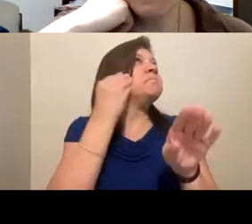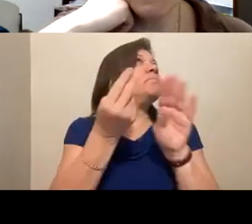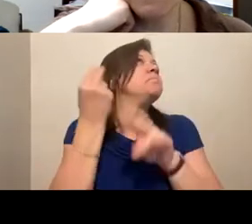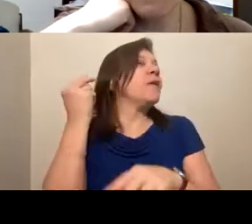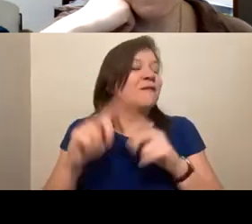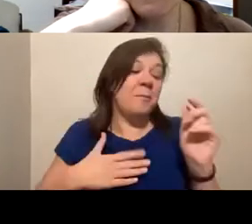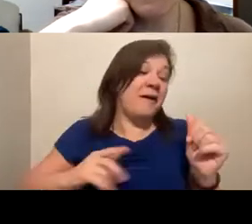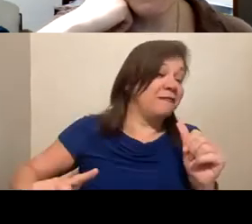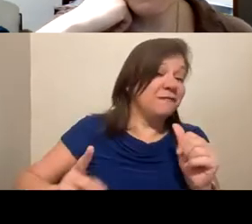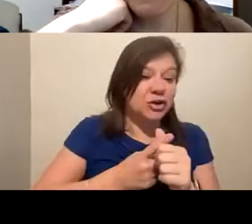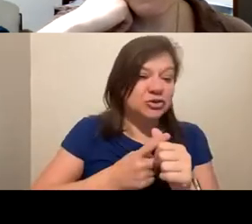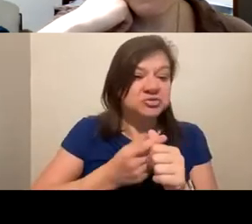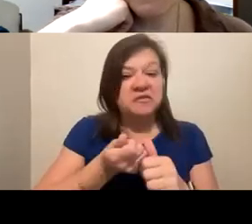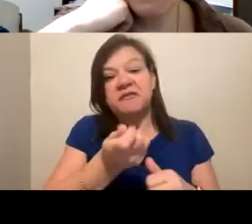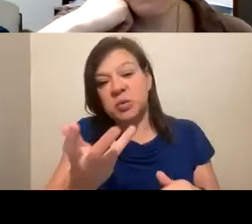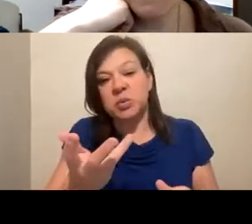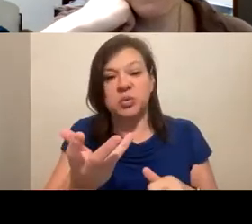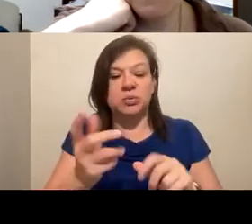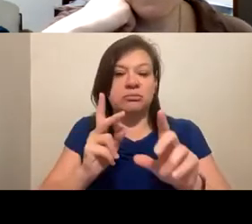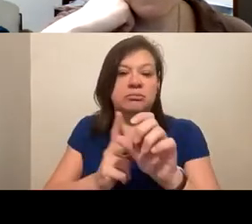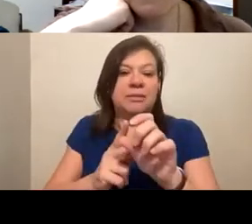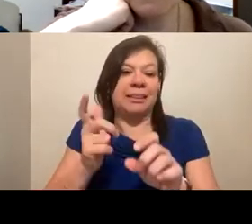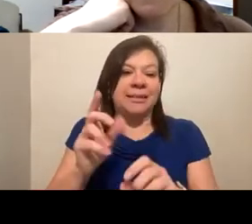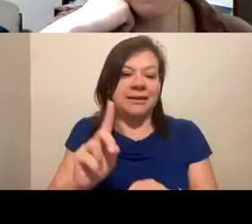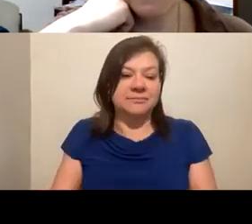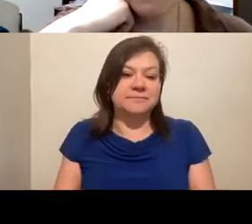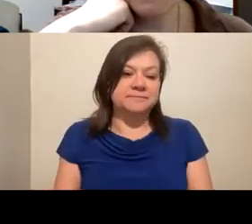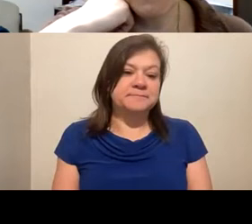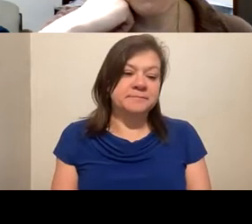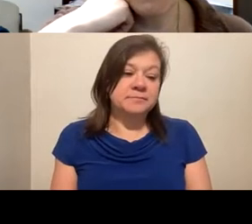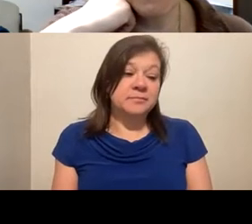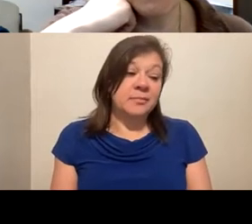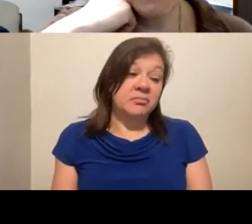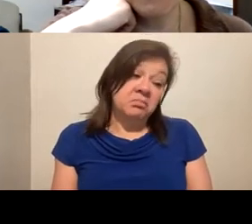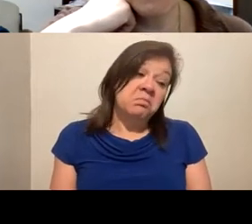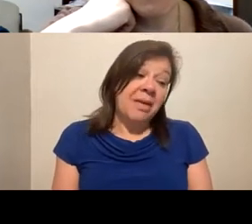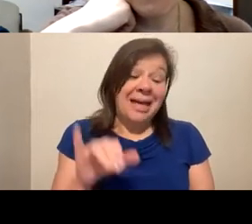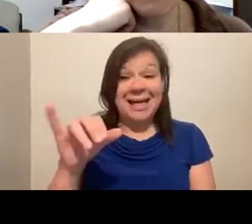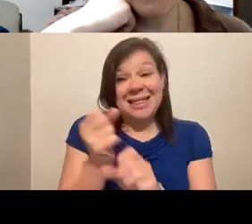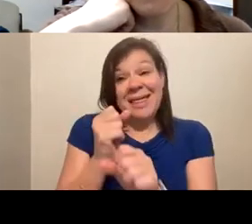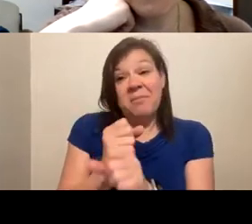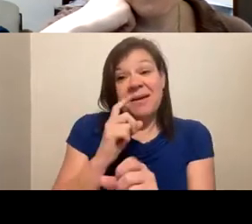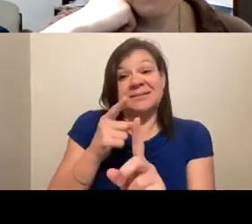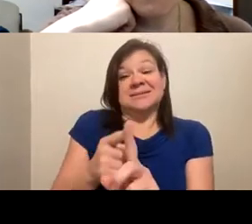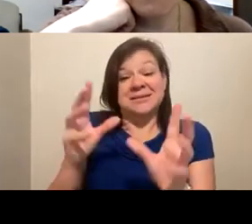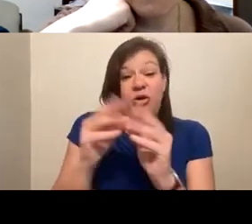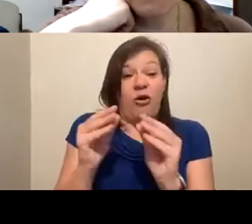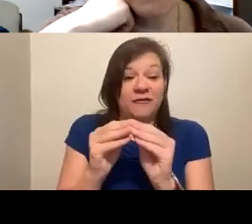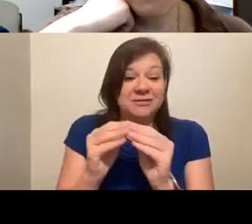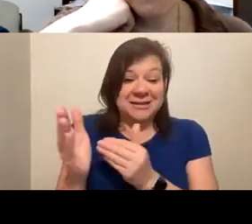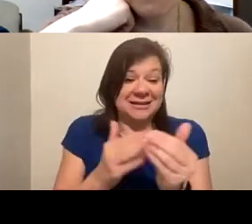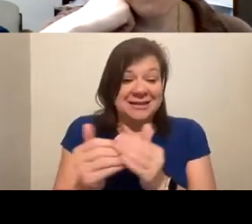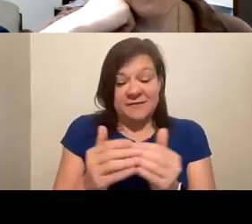first couple leads as well. And they were there, they're make that that's what makes it the conference that even if my